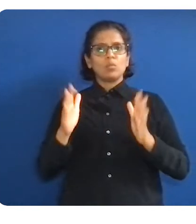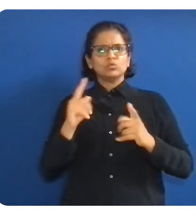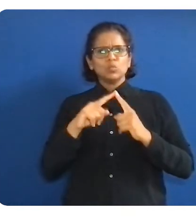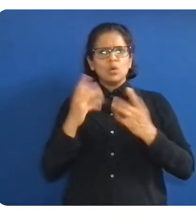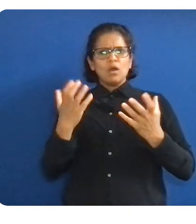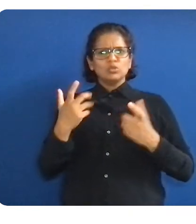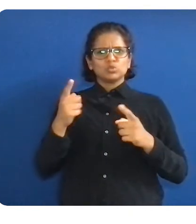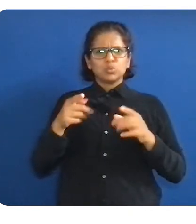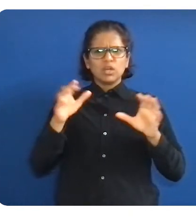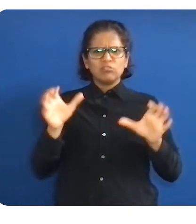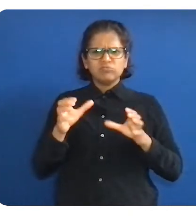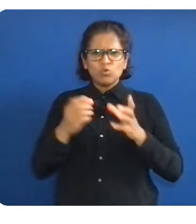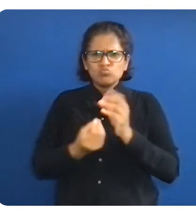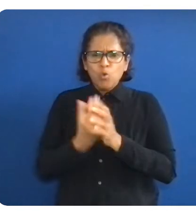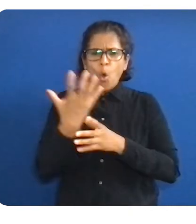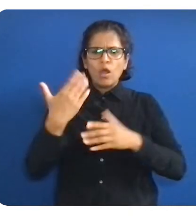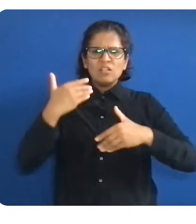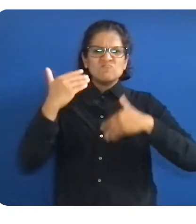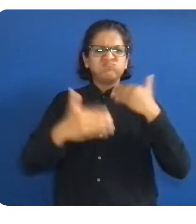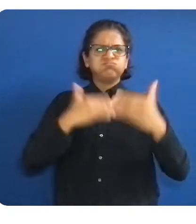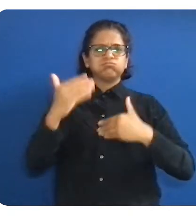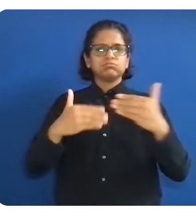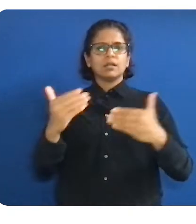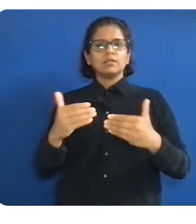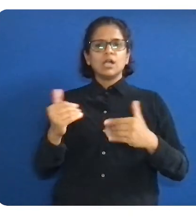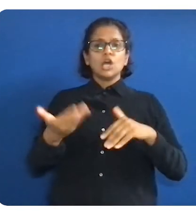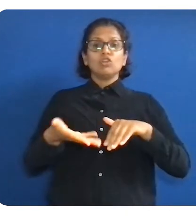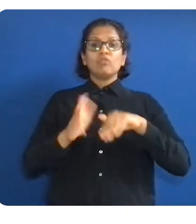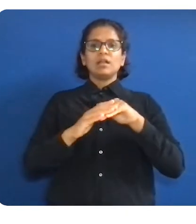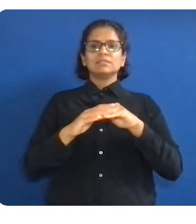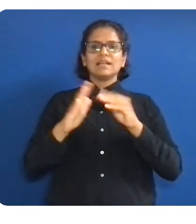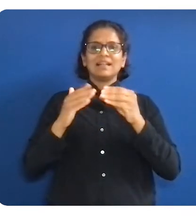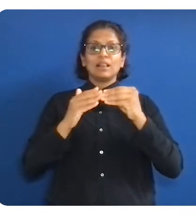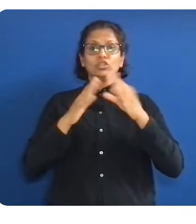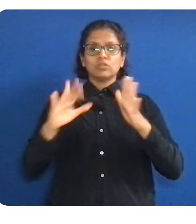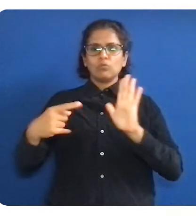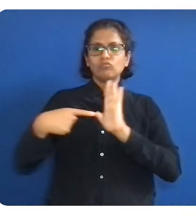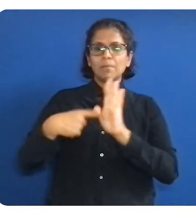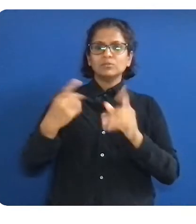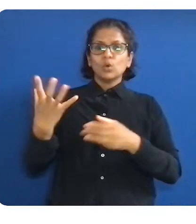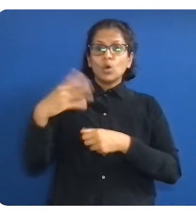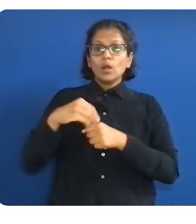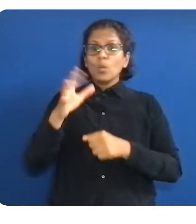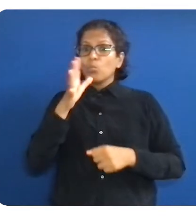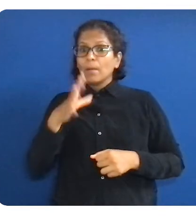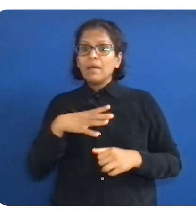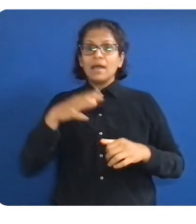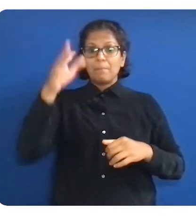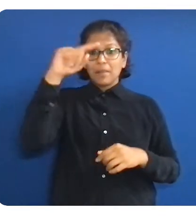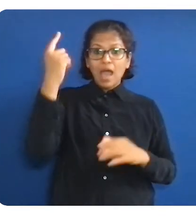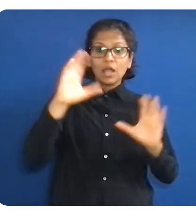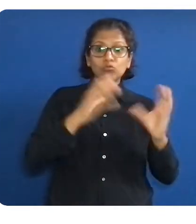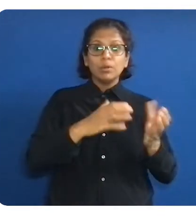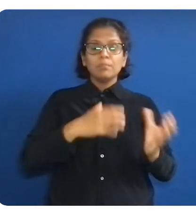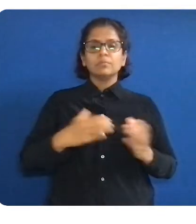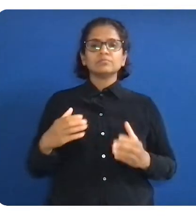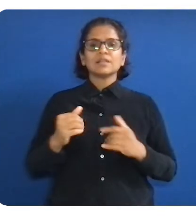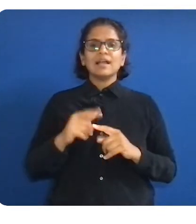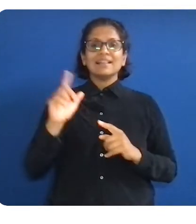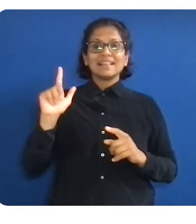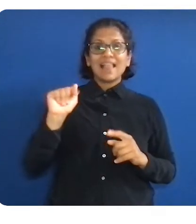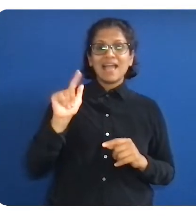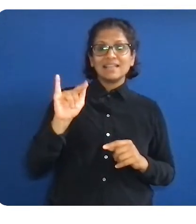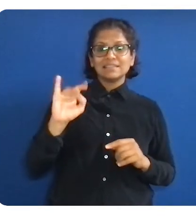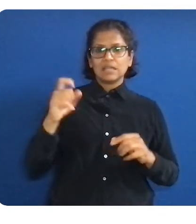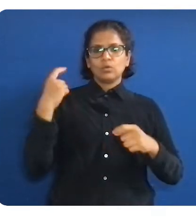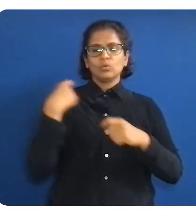We leverage partnerships with more than two dozen community and professional organizations, and these partners offer professional